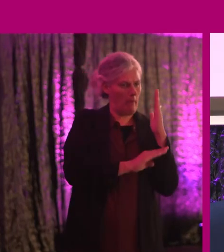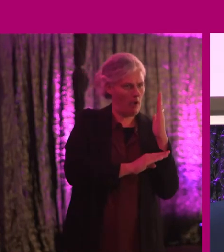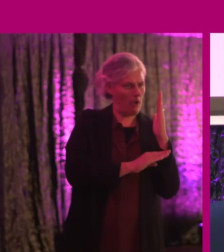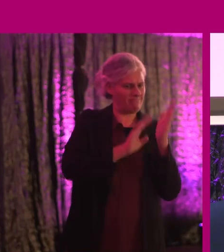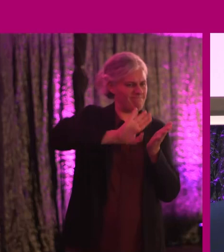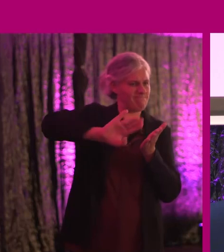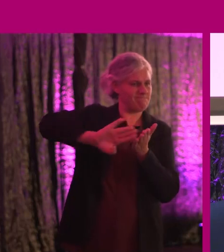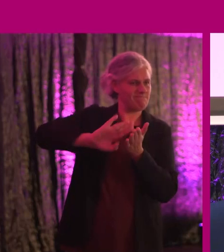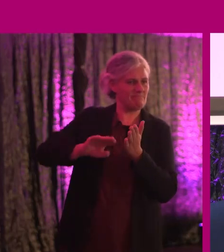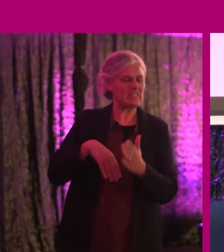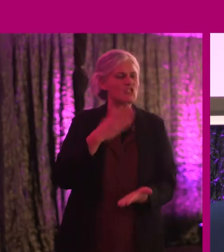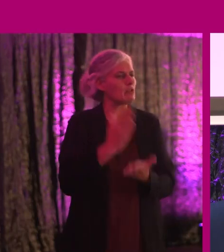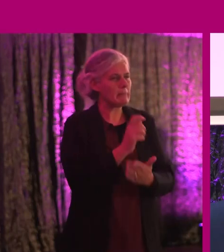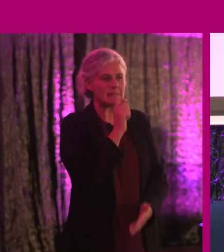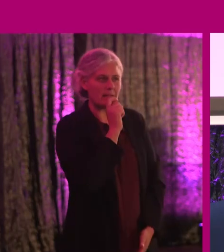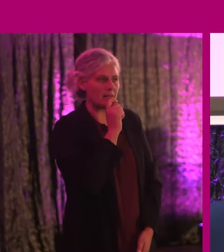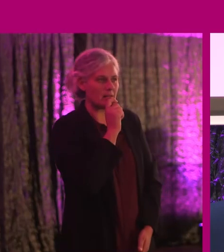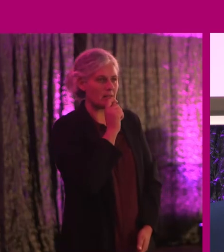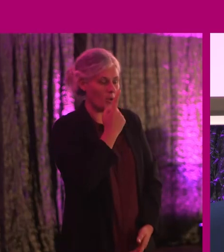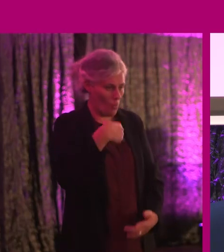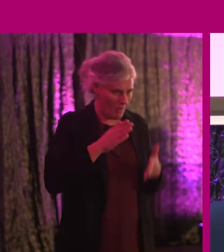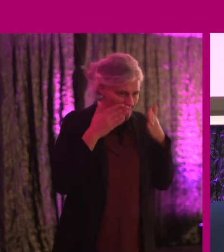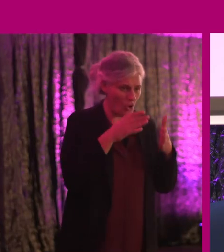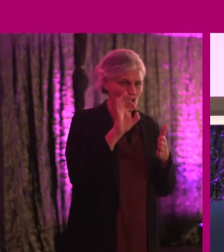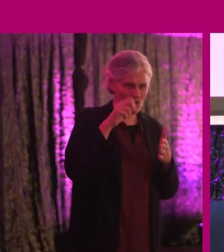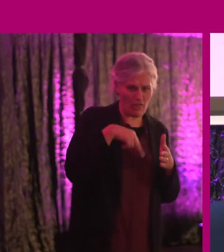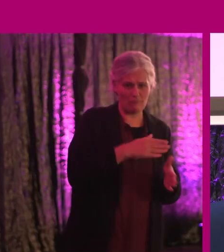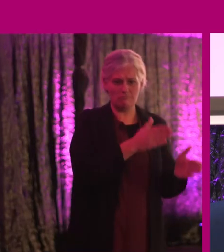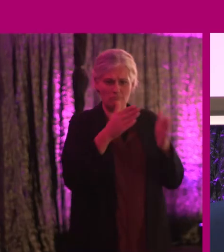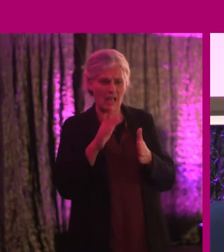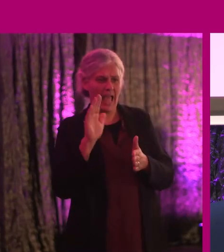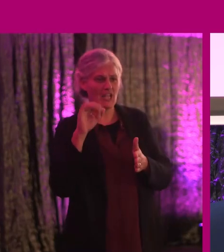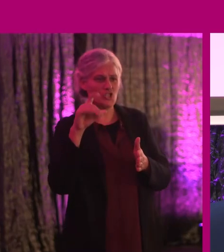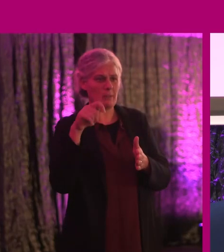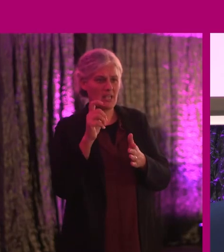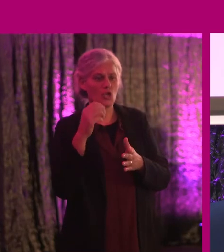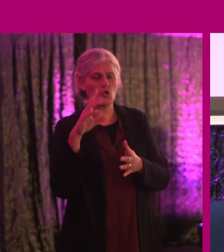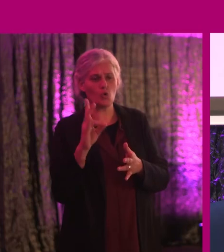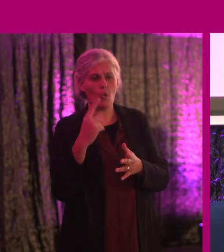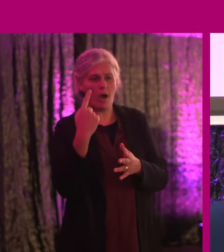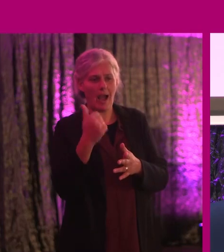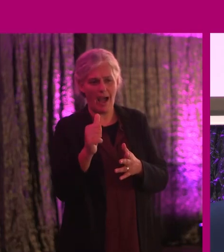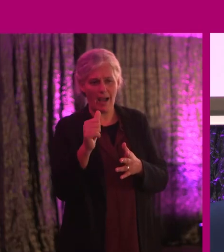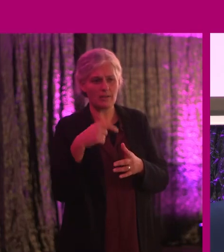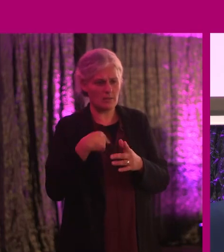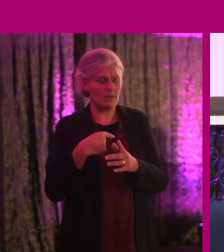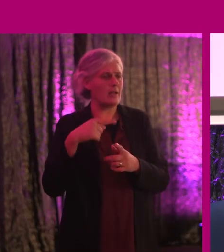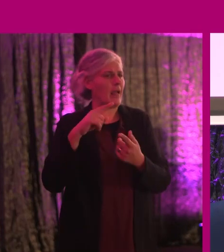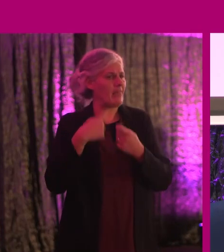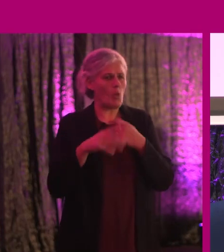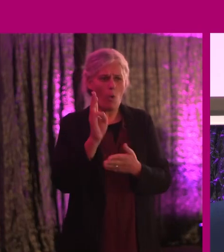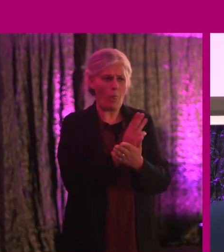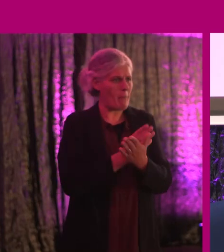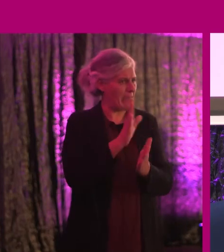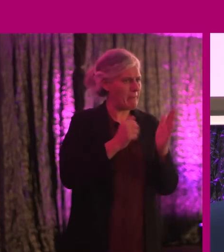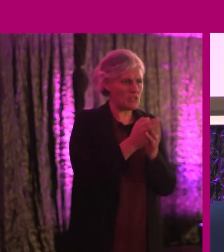Stop the silos. You know, one year we focus on gender and the next year we focus on LGBTQIA. So which part of me business do you